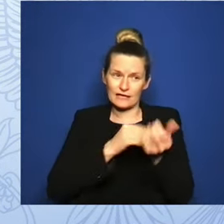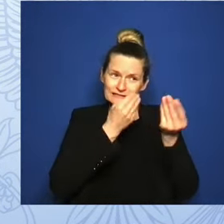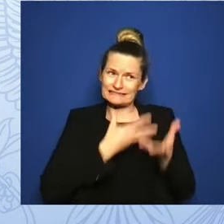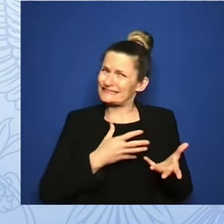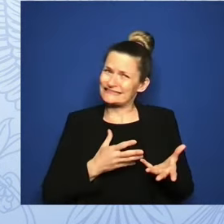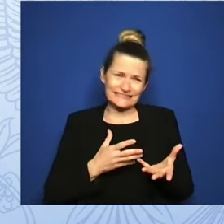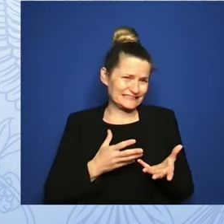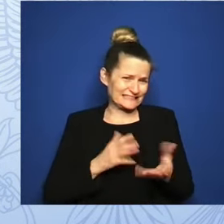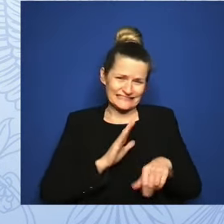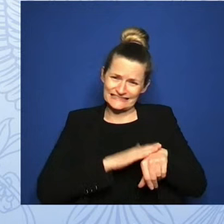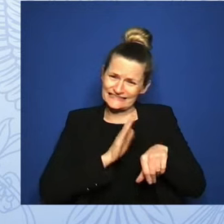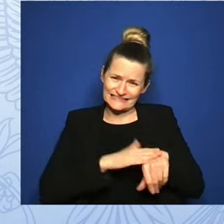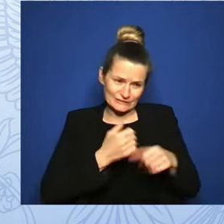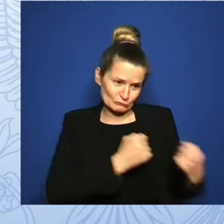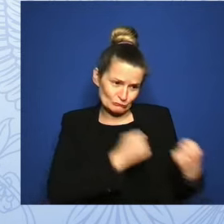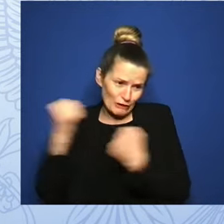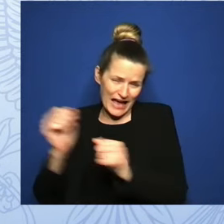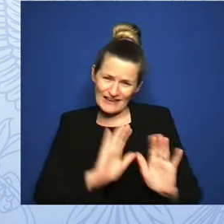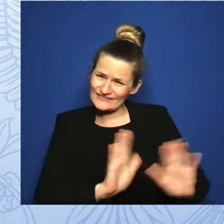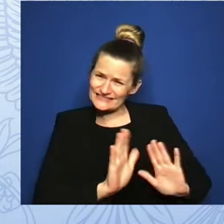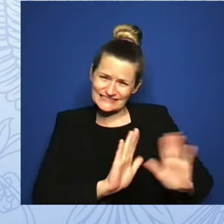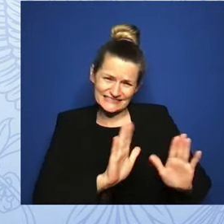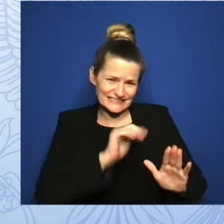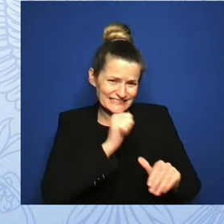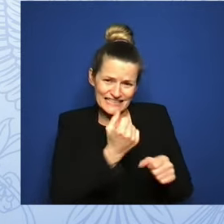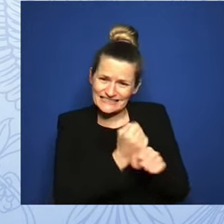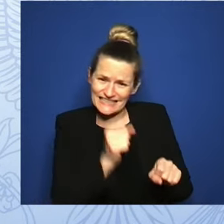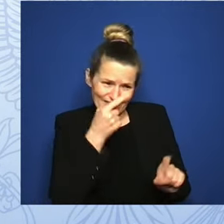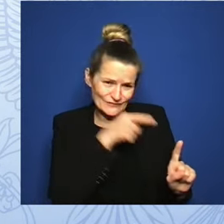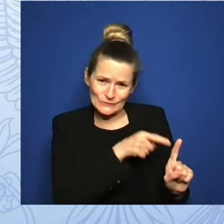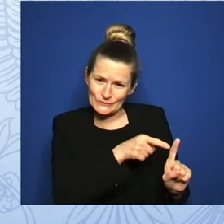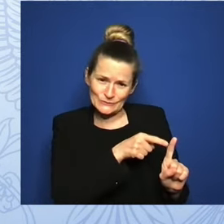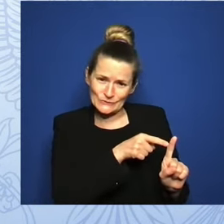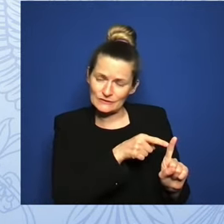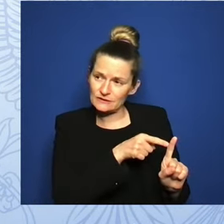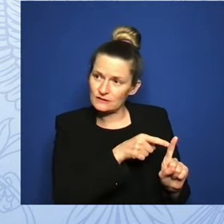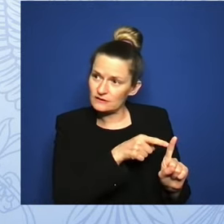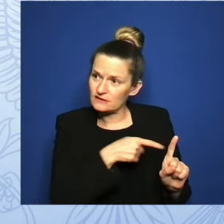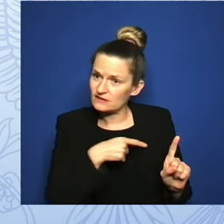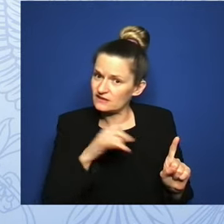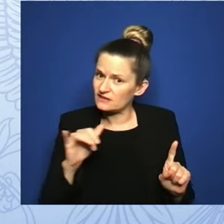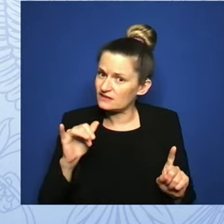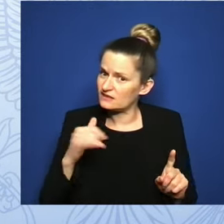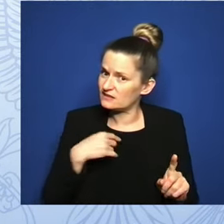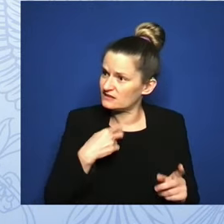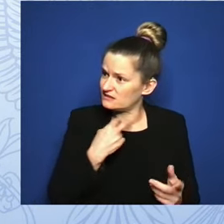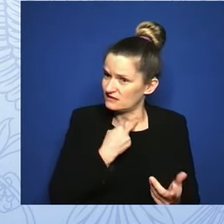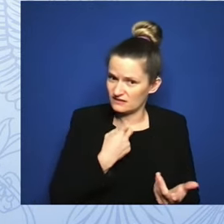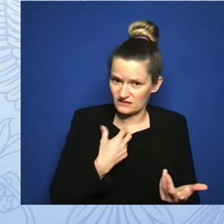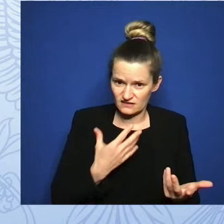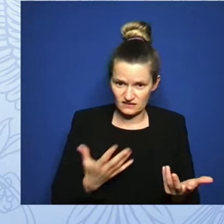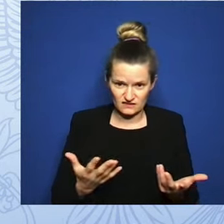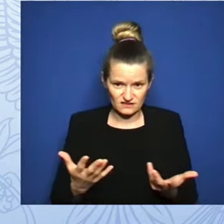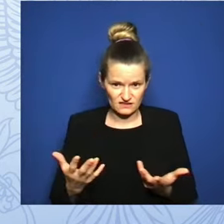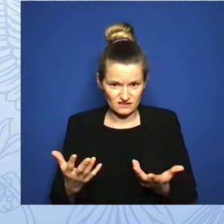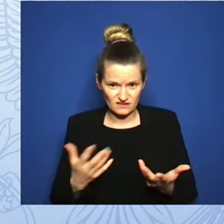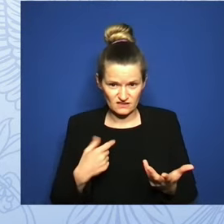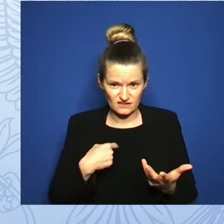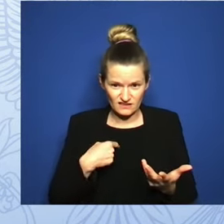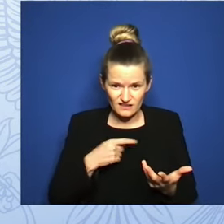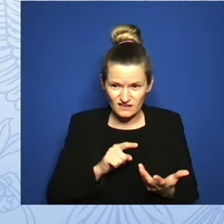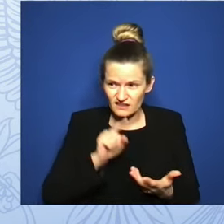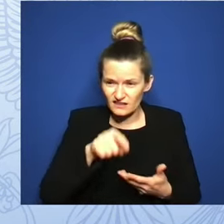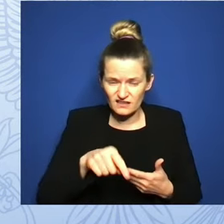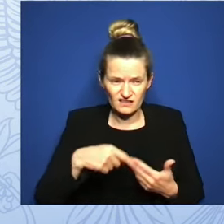legs. With every passing day, I felt the state's intentional cruelty. My baby would not survive.